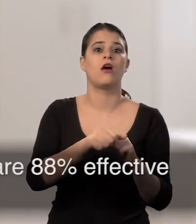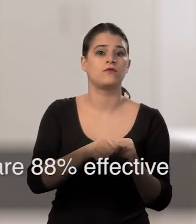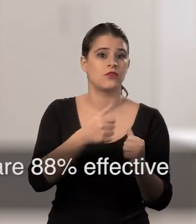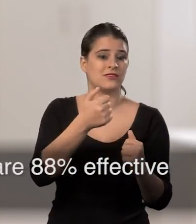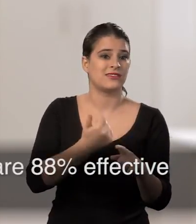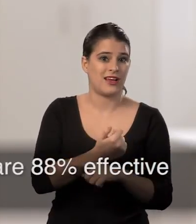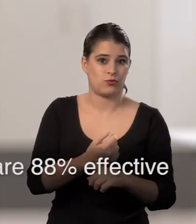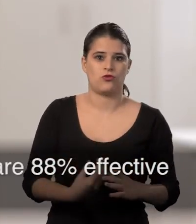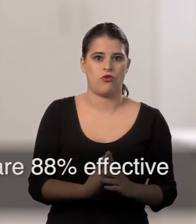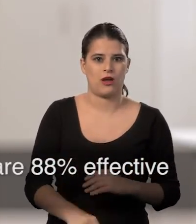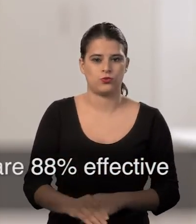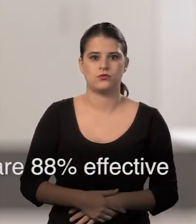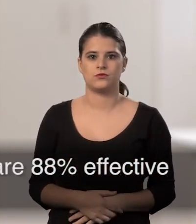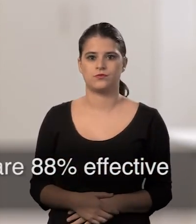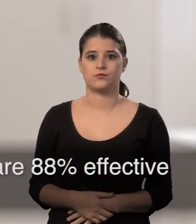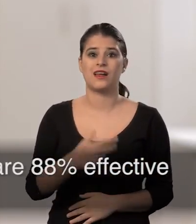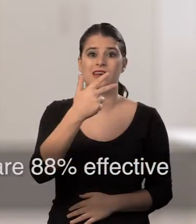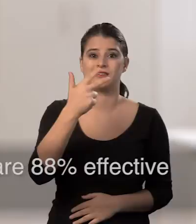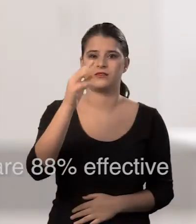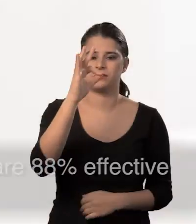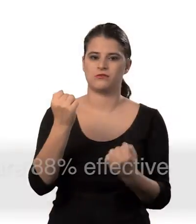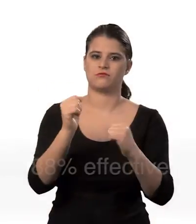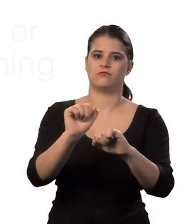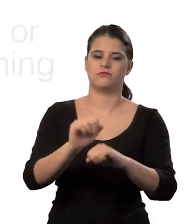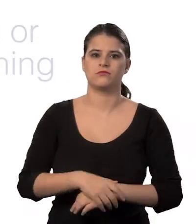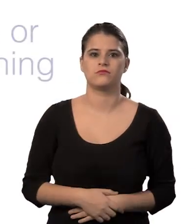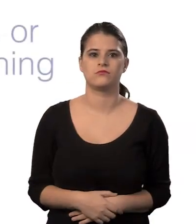before you remove it. They are 88% effective.